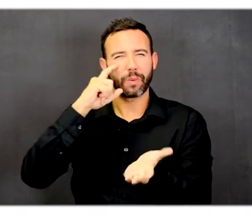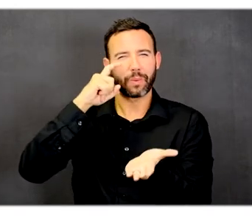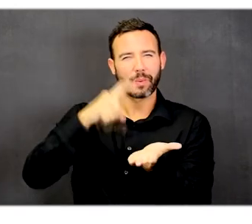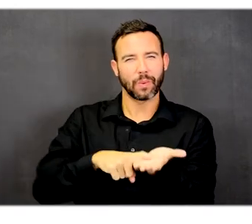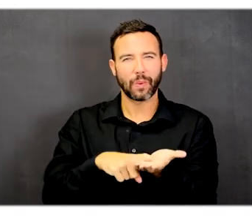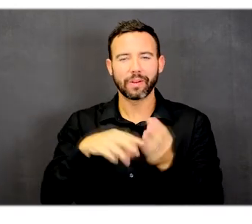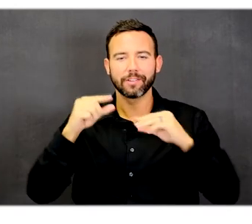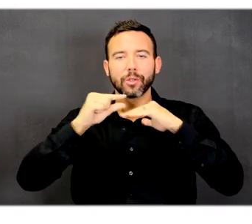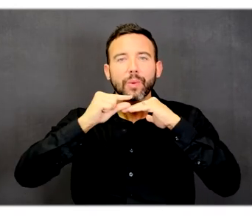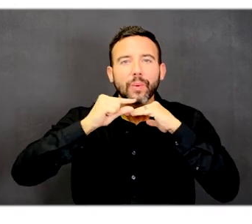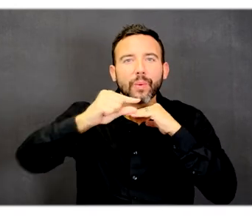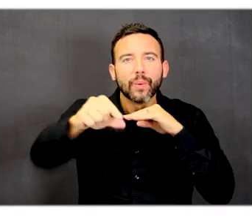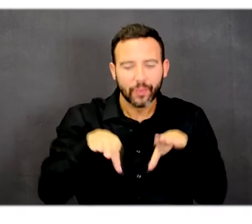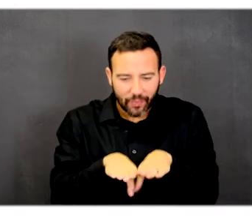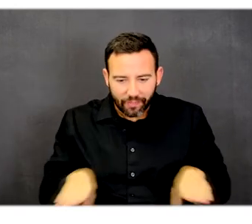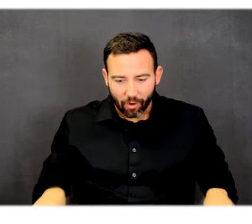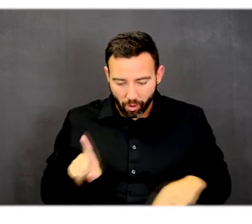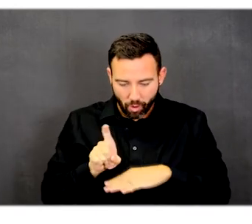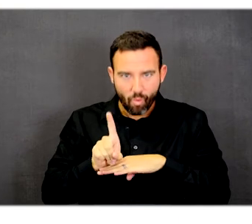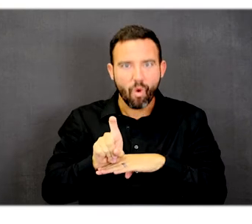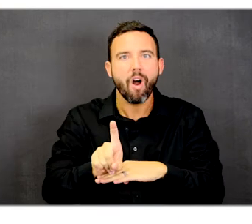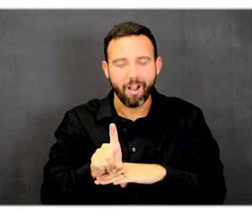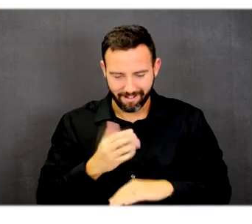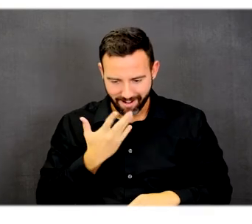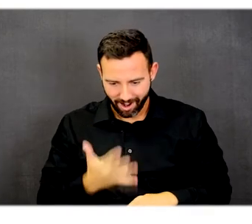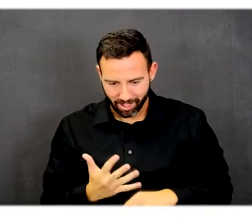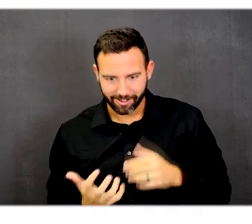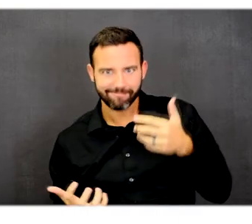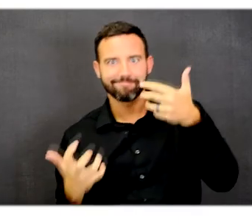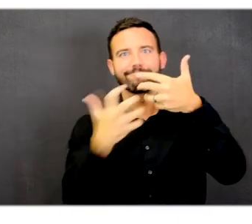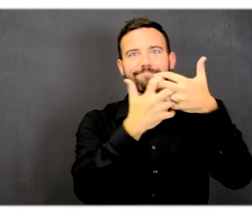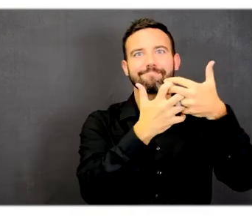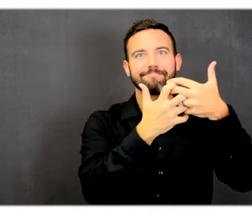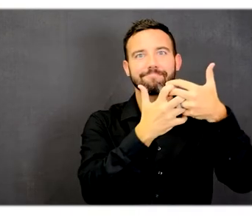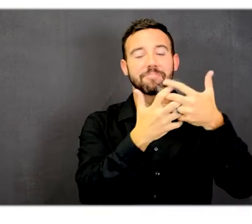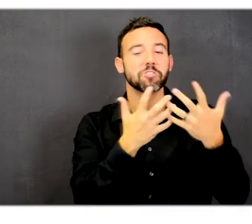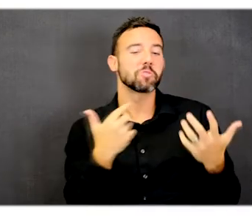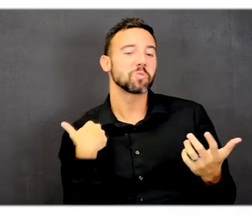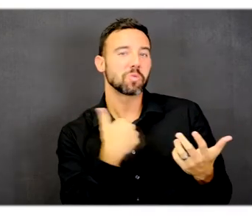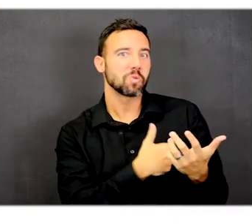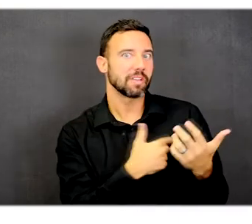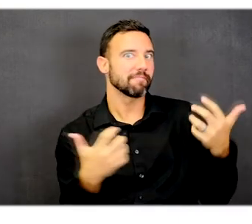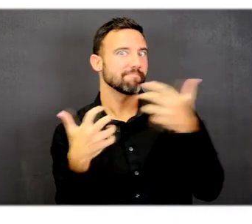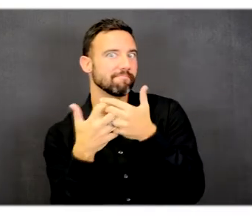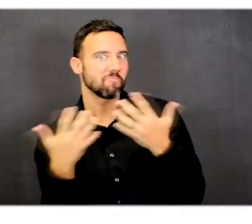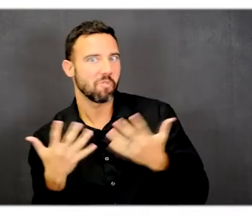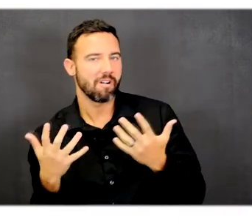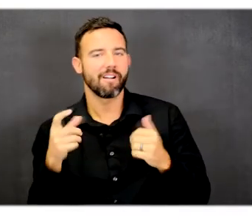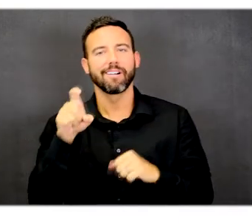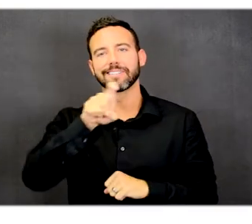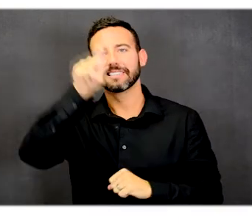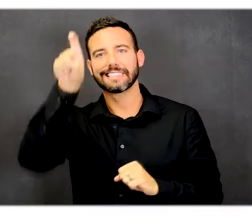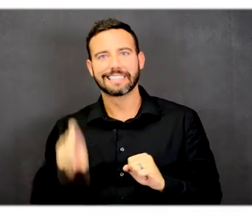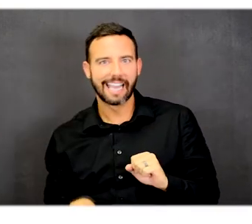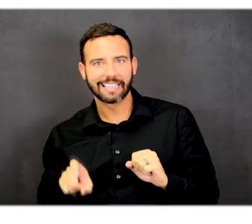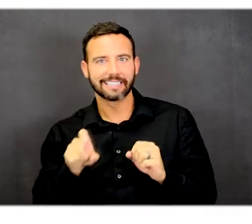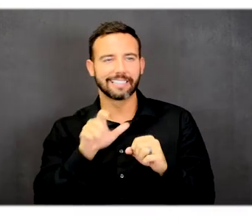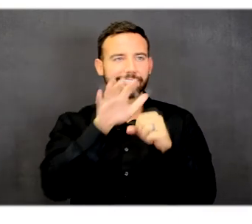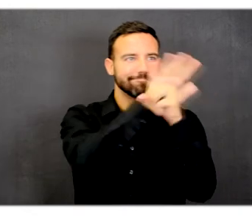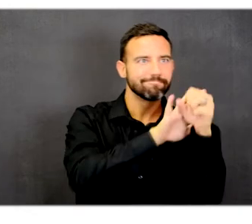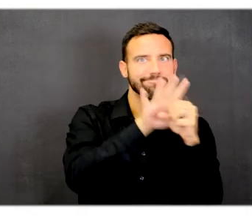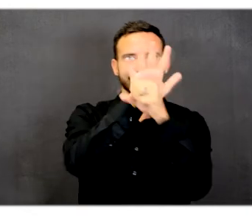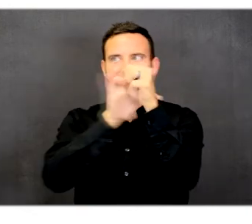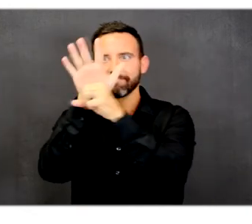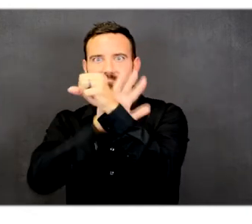on each level and is representational of a region of Texas. This color scheme is repeated throughout the presentation.